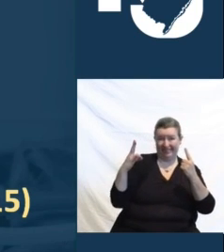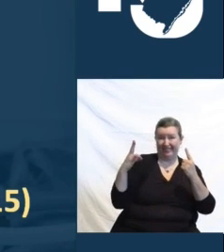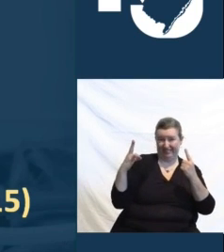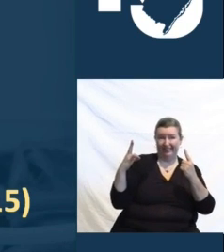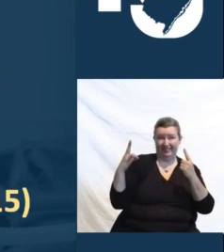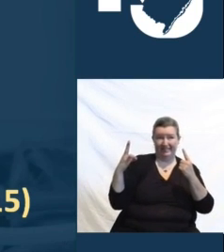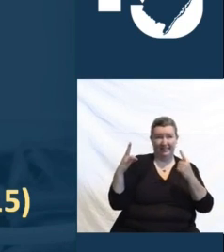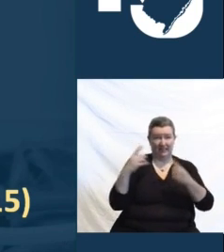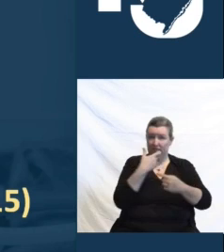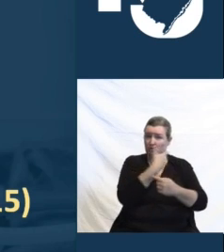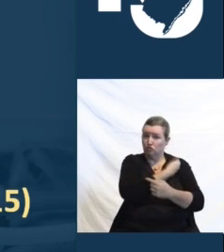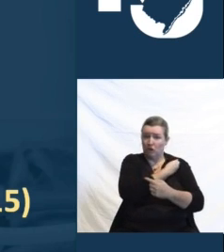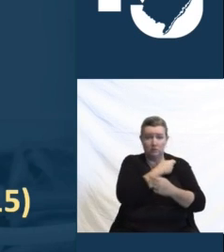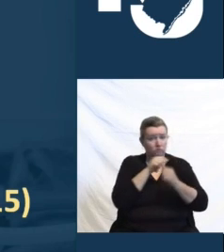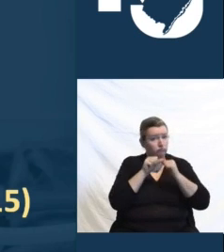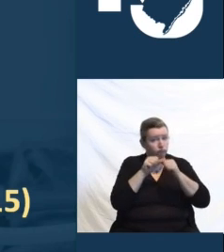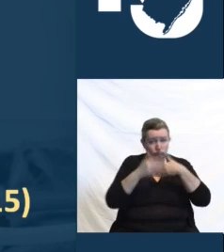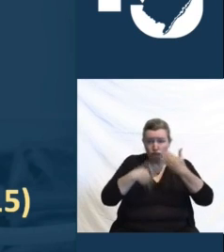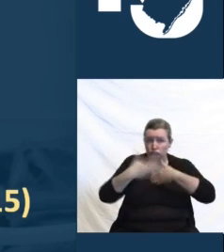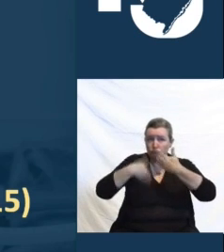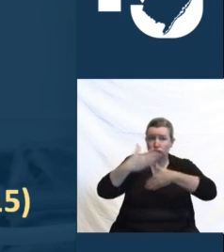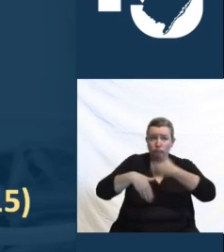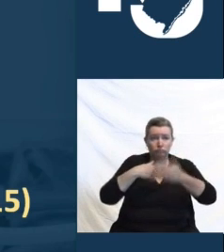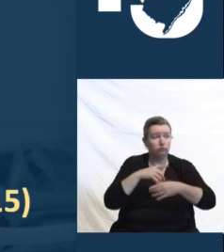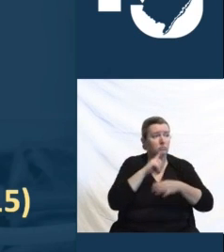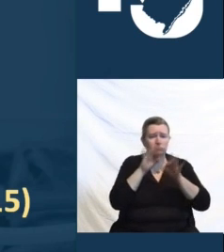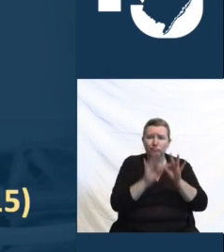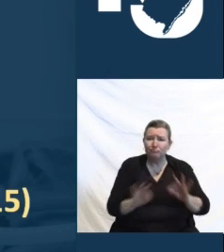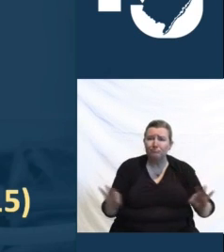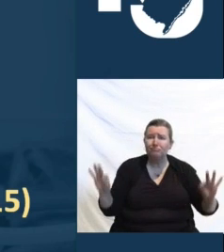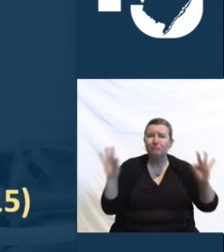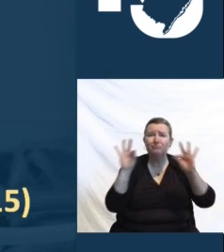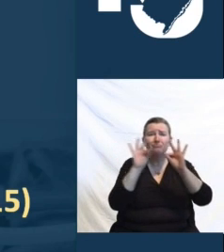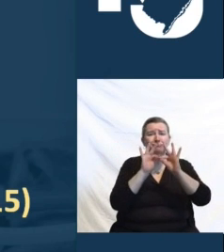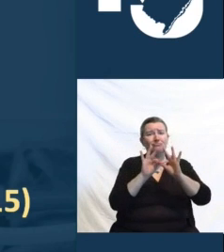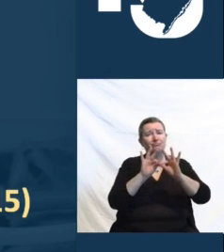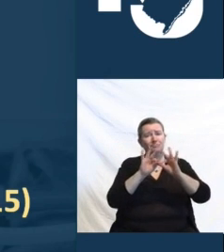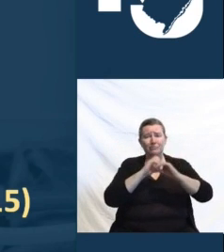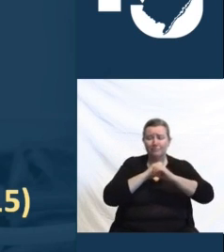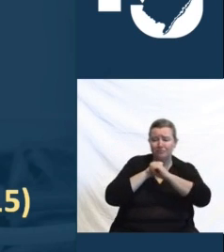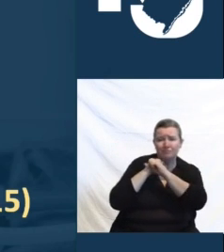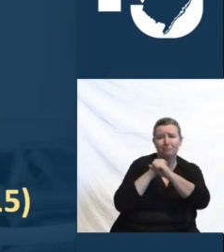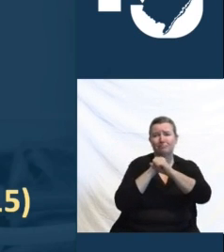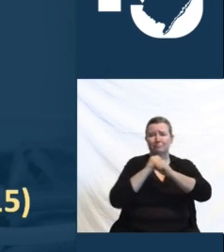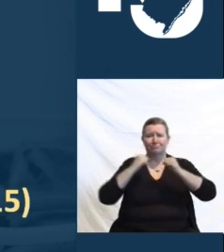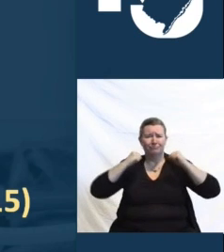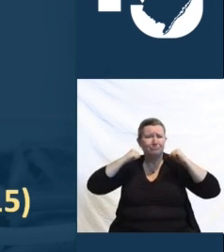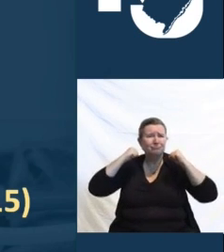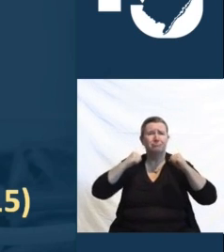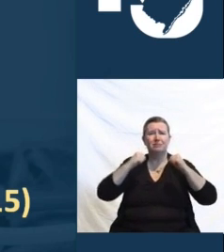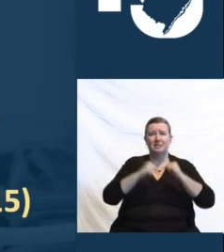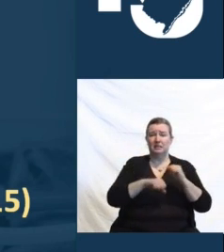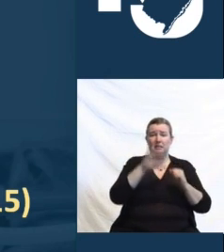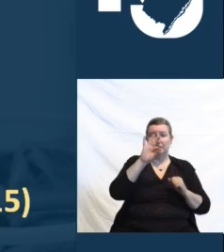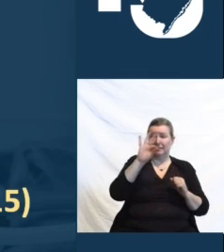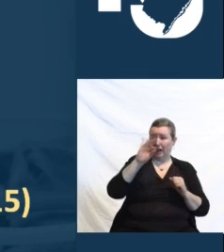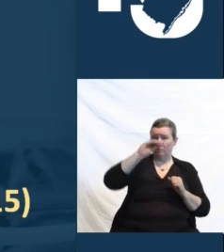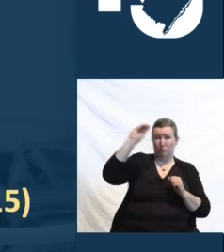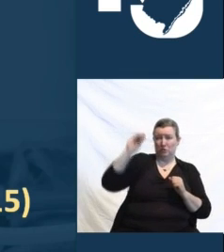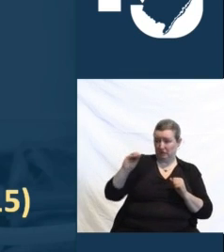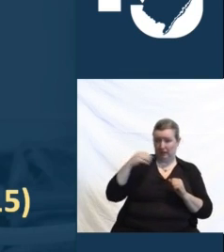to be showing tremendous power. Greater than 99% of those vaccinated overall remain virus-free.